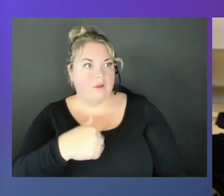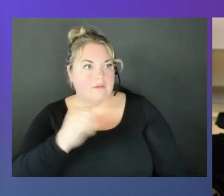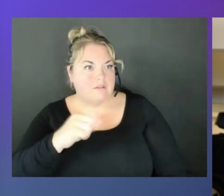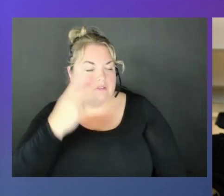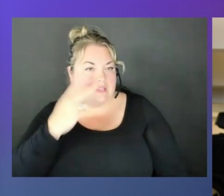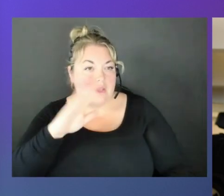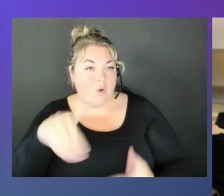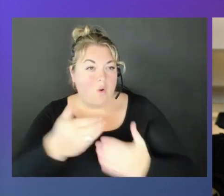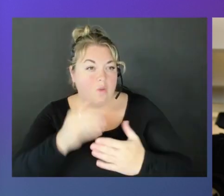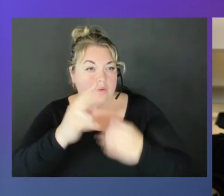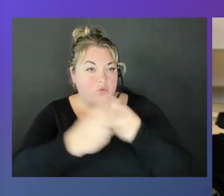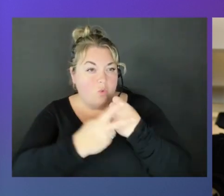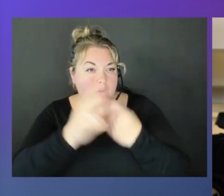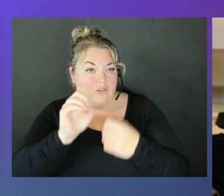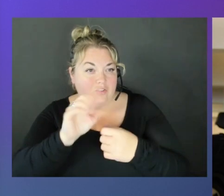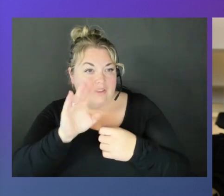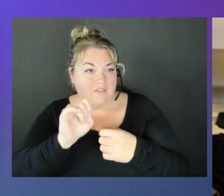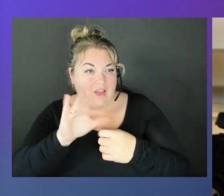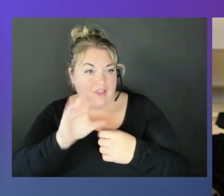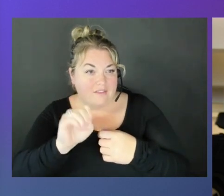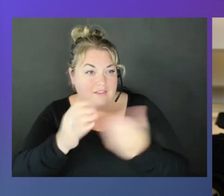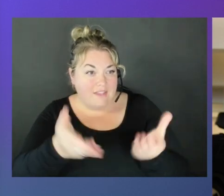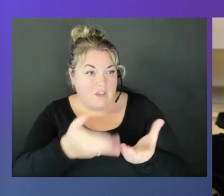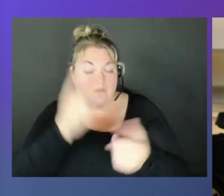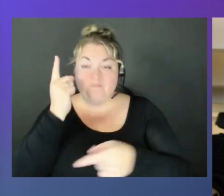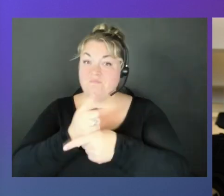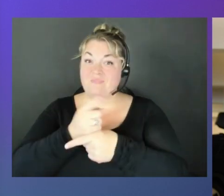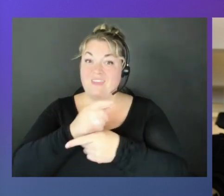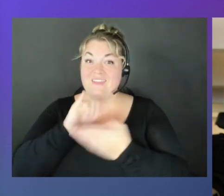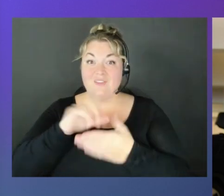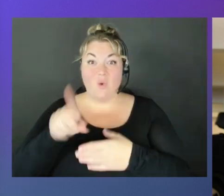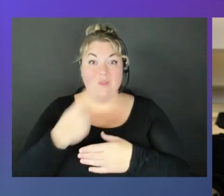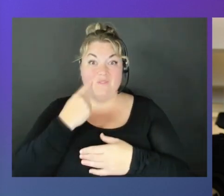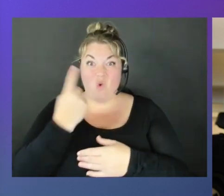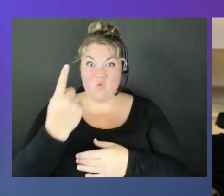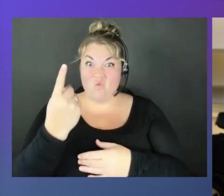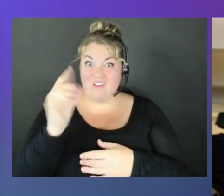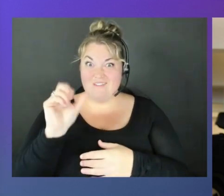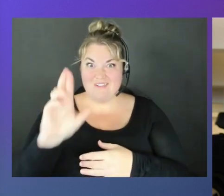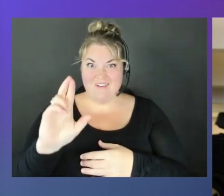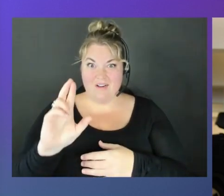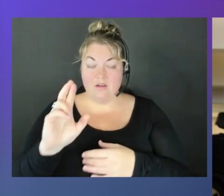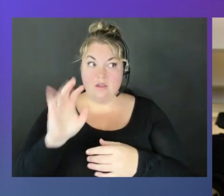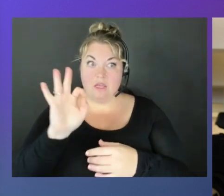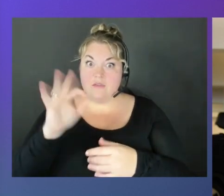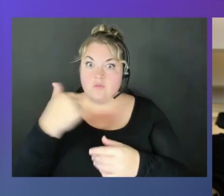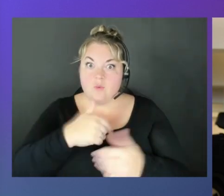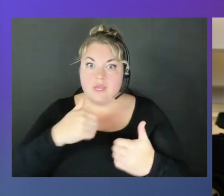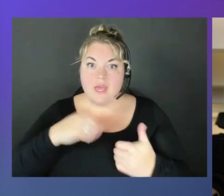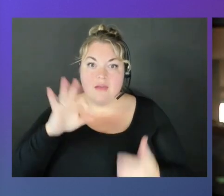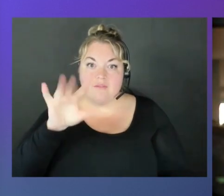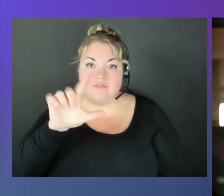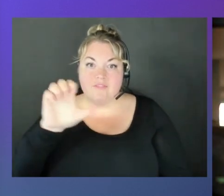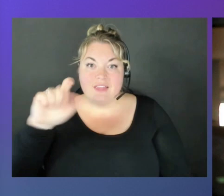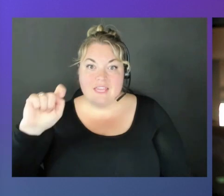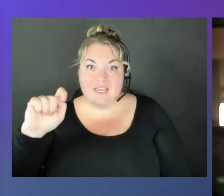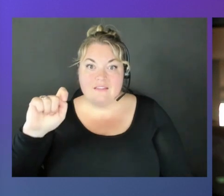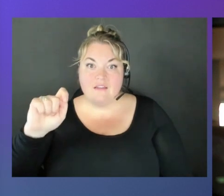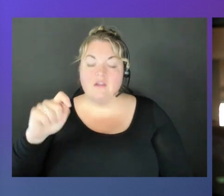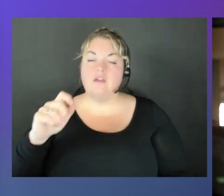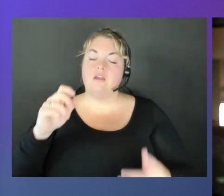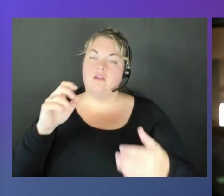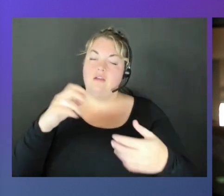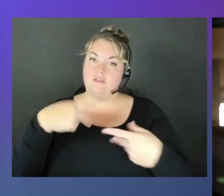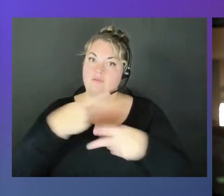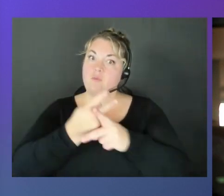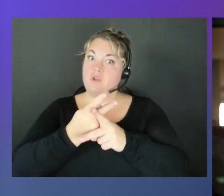storage devices here. Right. And this is only for one car. And the FleetWise is meant for production vehicles, which means